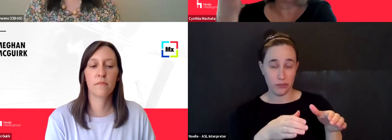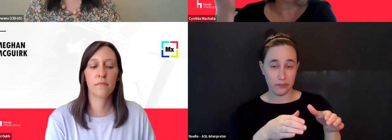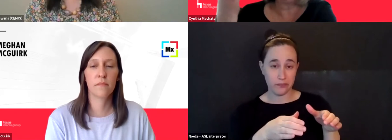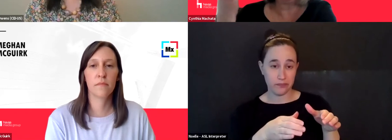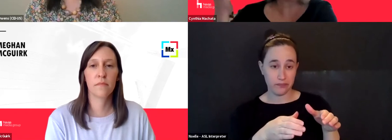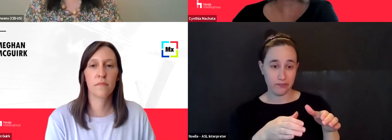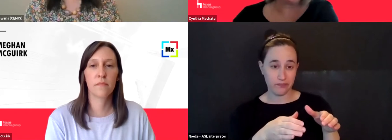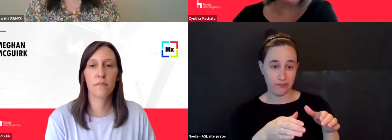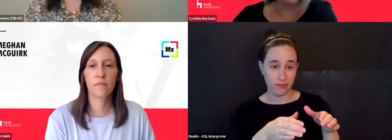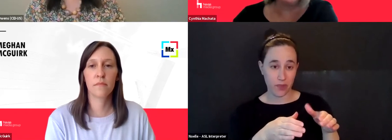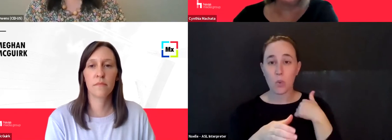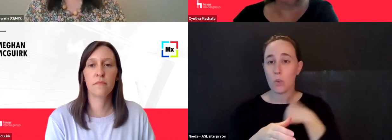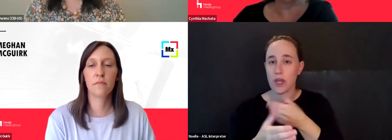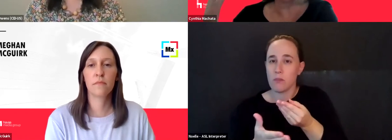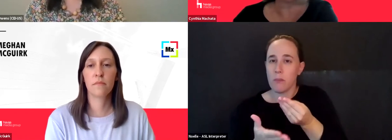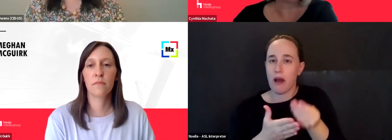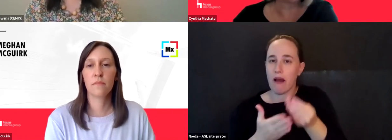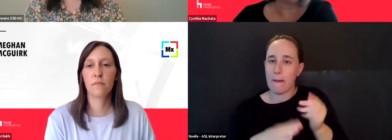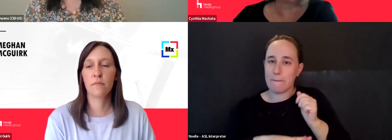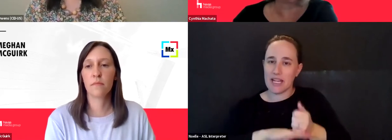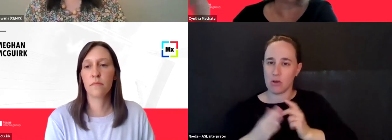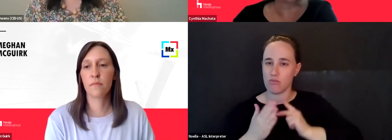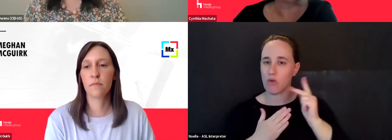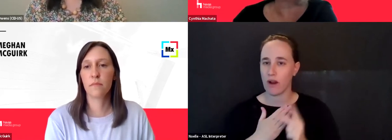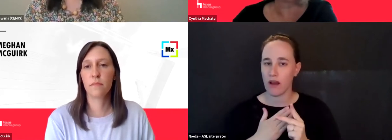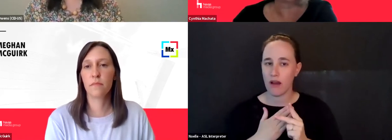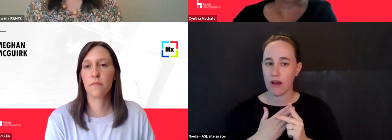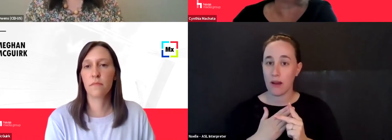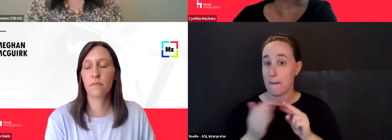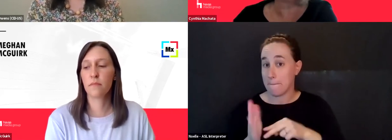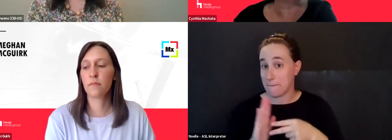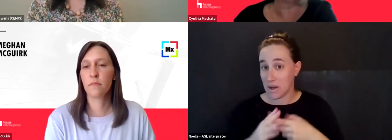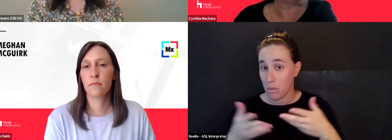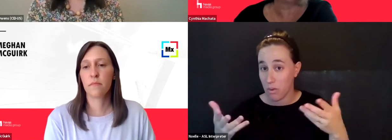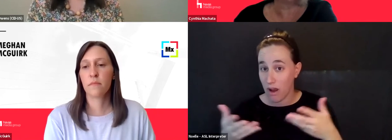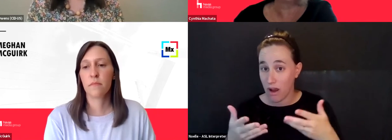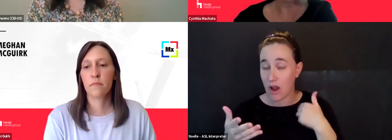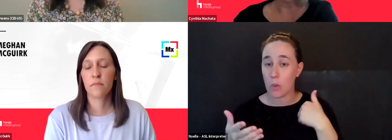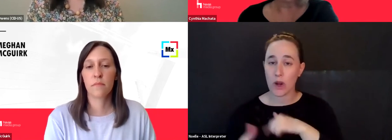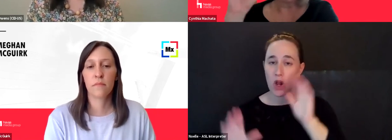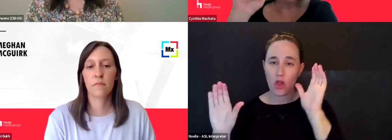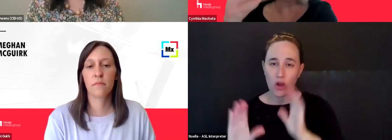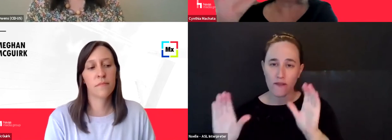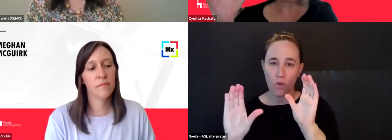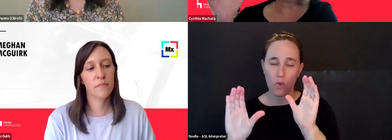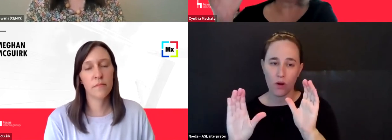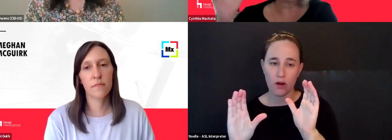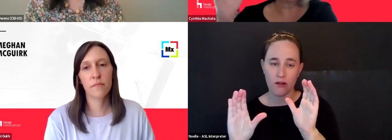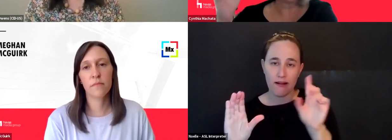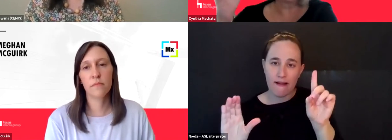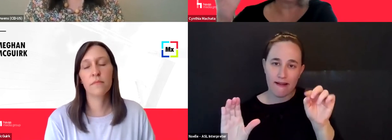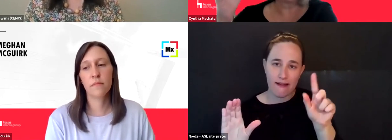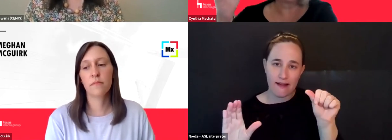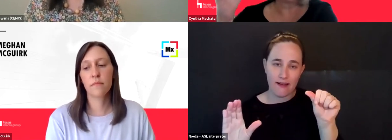we buy programmatically. And I, and just as a definition, it's basically what that means is that we're looking for, we're using data